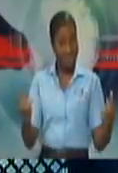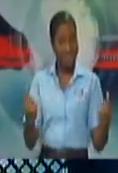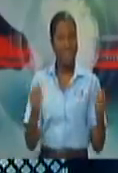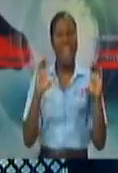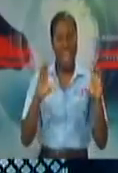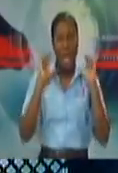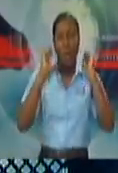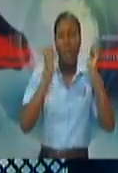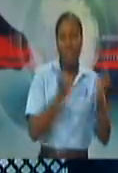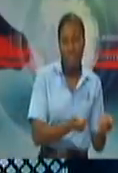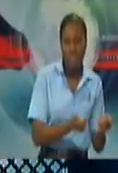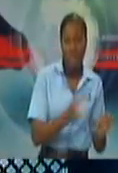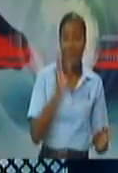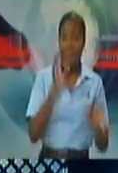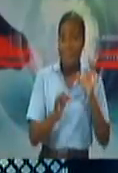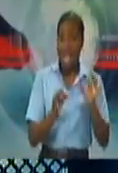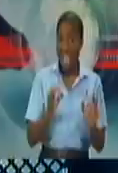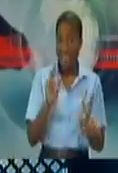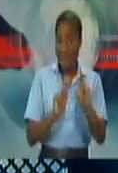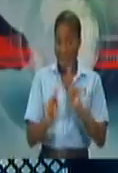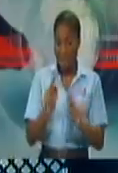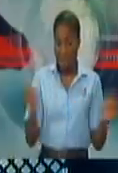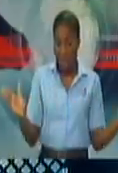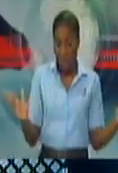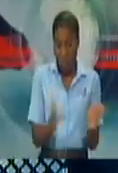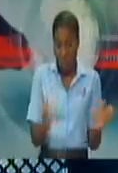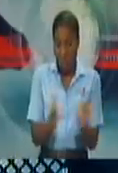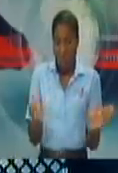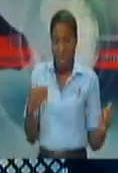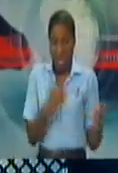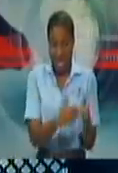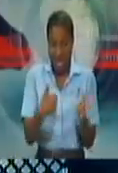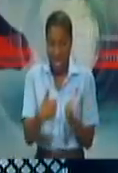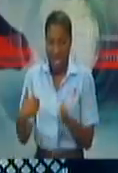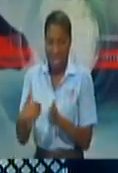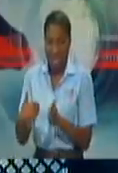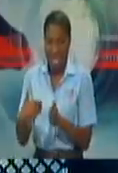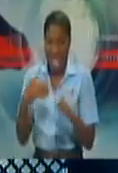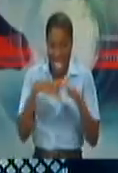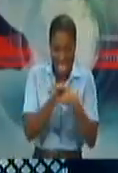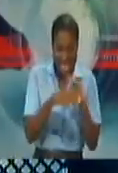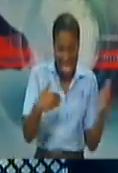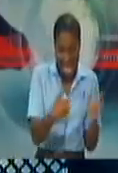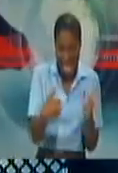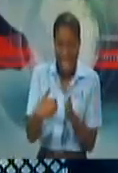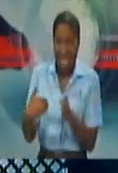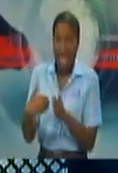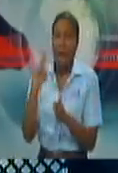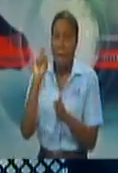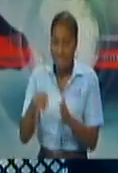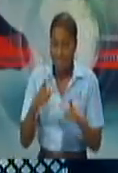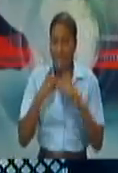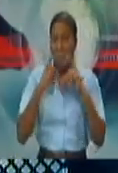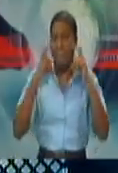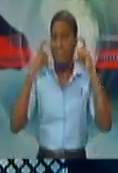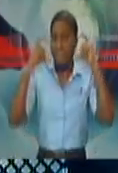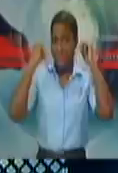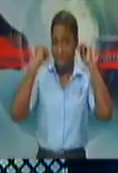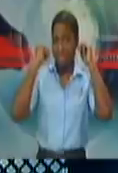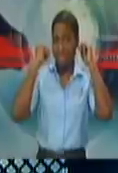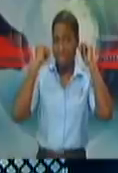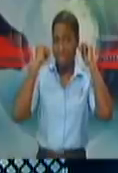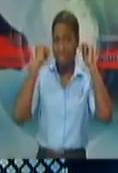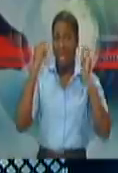term, or if and when you should wear a mask in an indoor setting. Of course the guidelines will go into depth and I think is